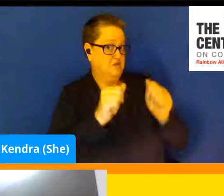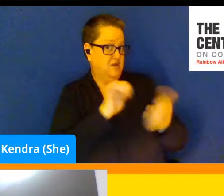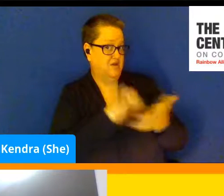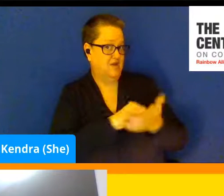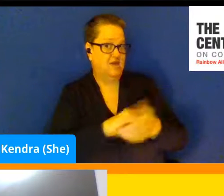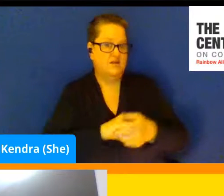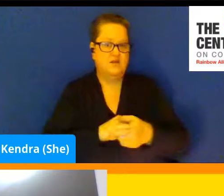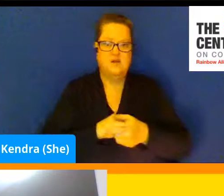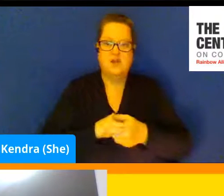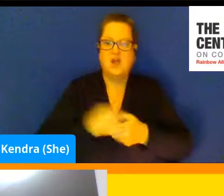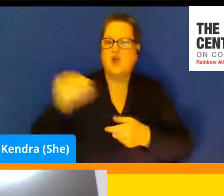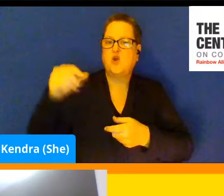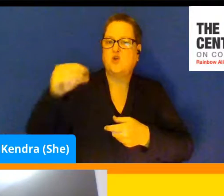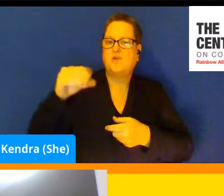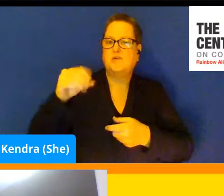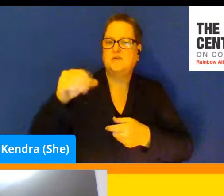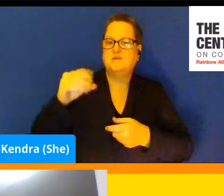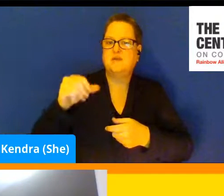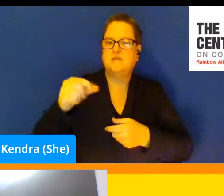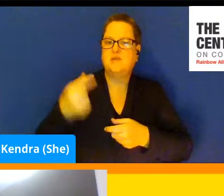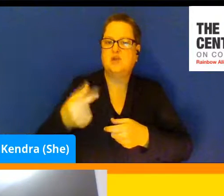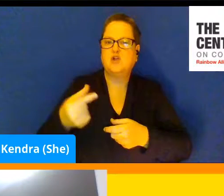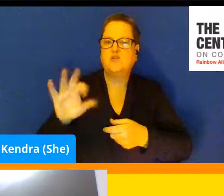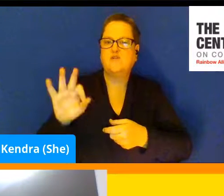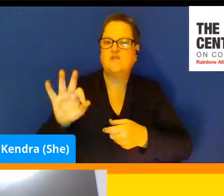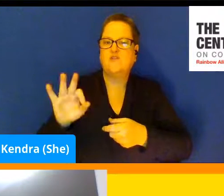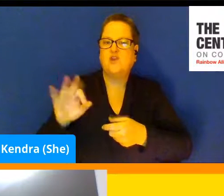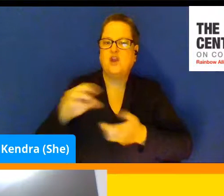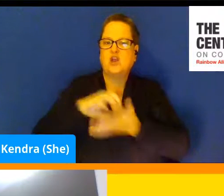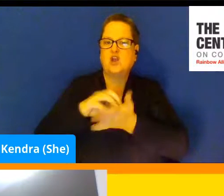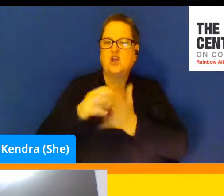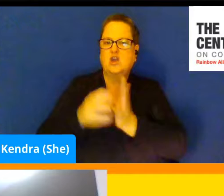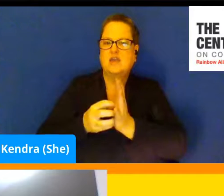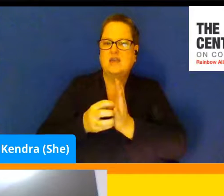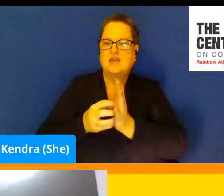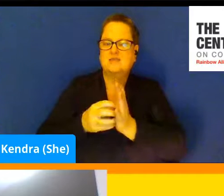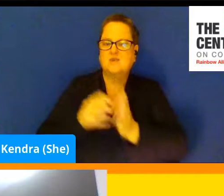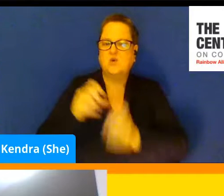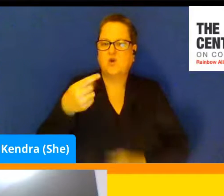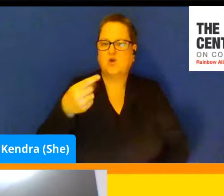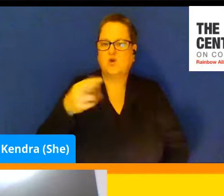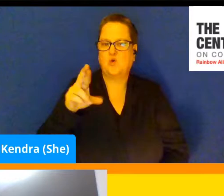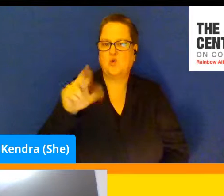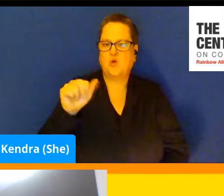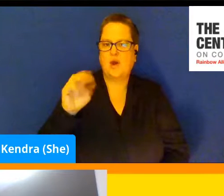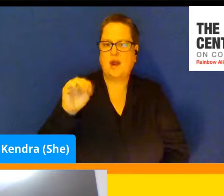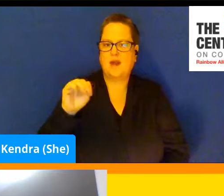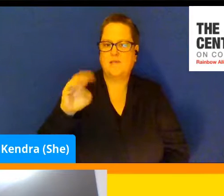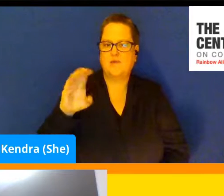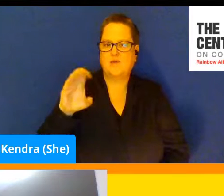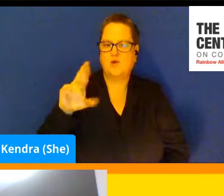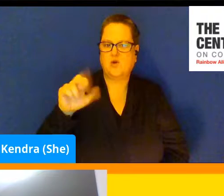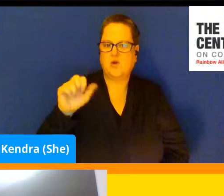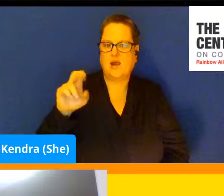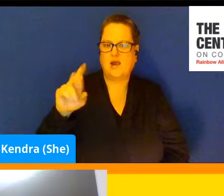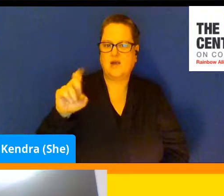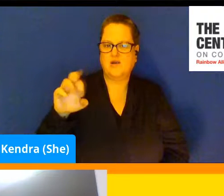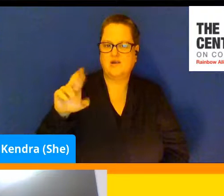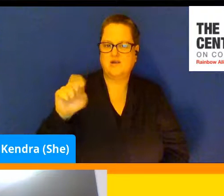crumble some gluten-free cookies on top of that or graham crackers and like an upside down pumpkin pie.